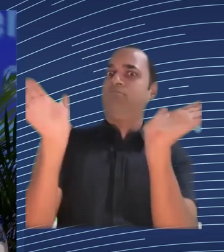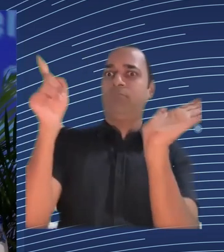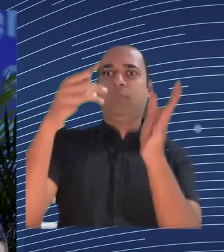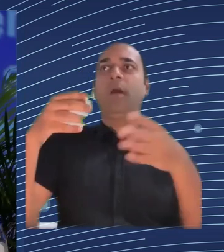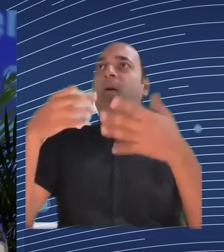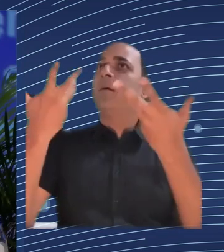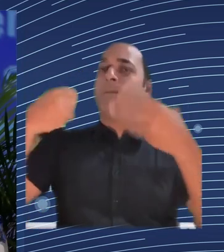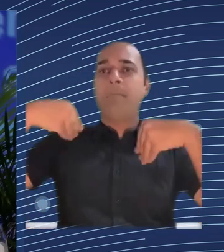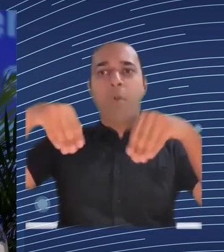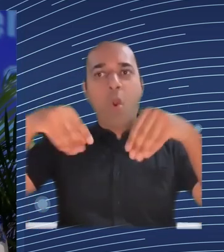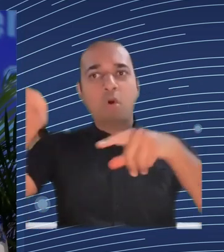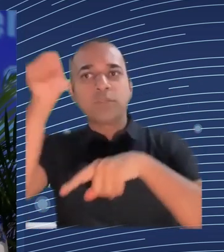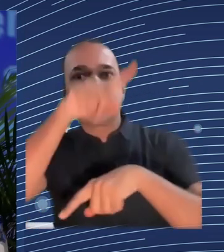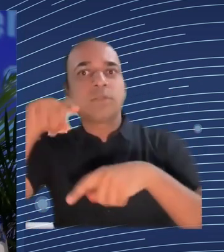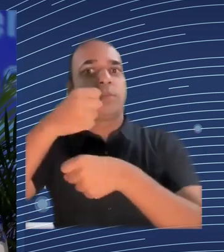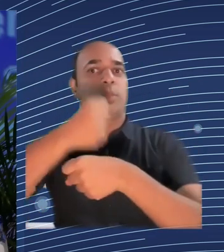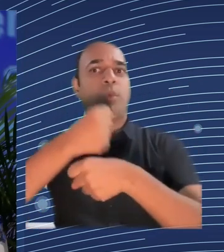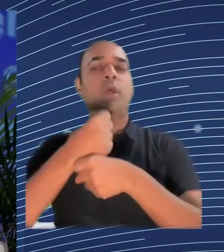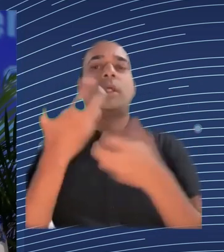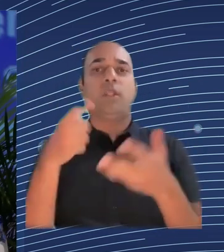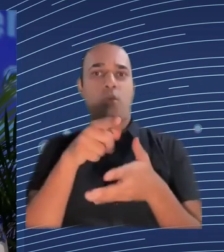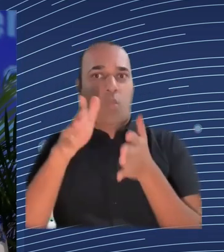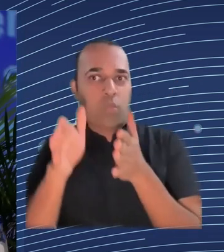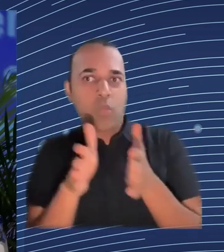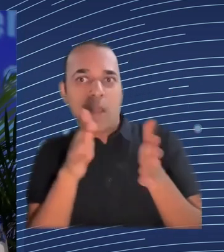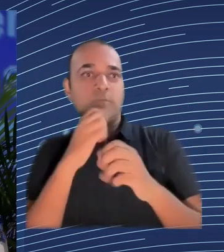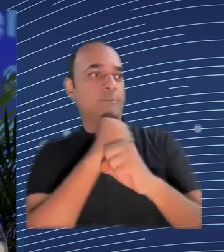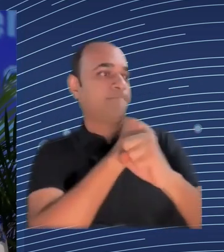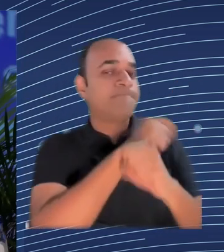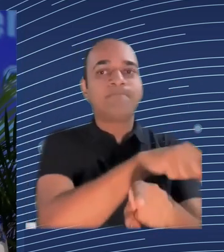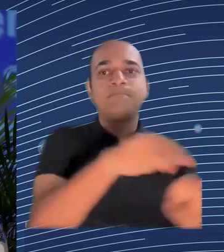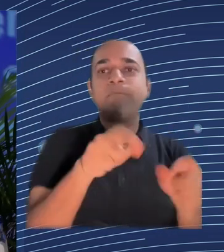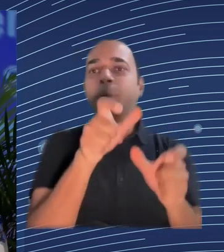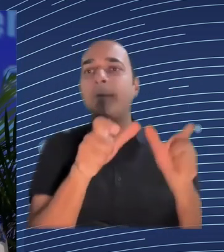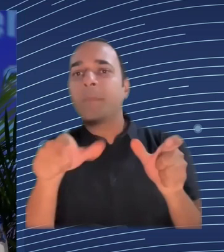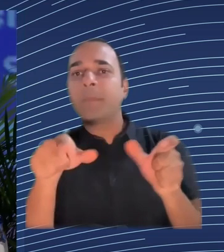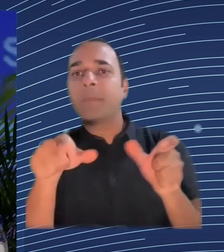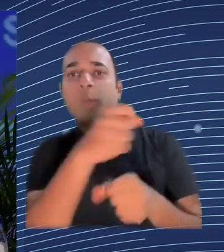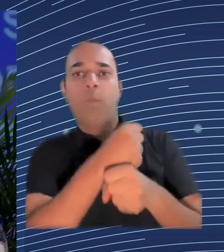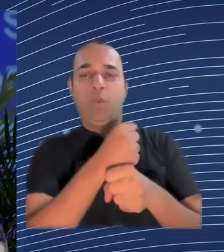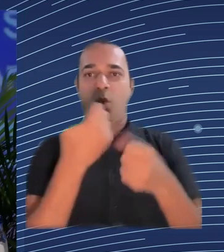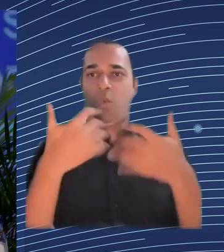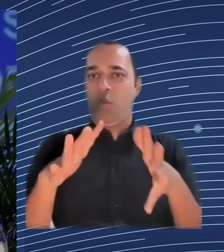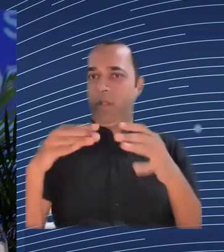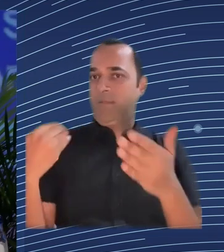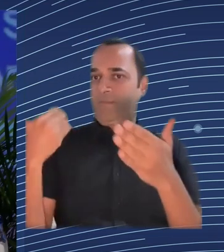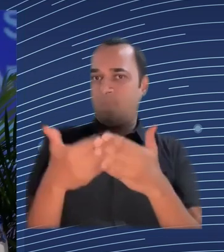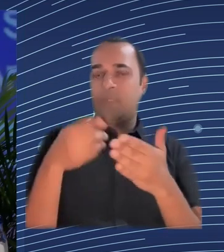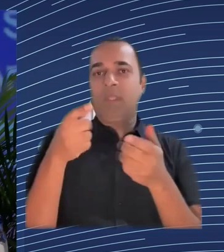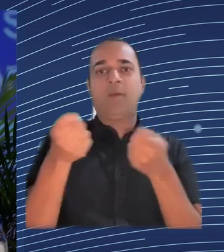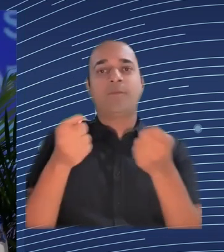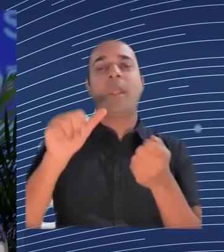sectors where AI and algorithmic management is only beginning to be deployed? Are there also any potential